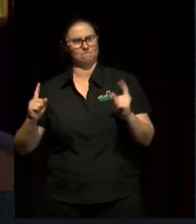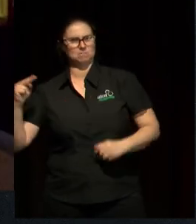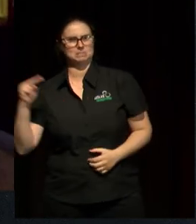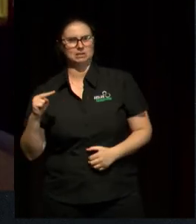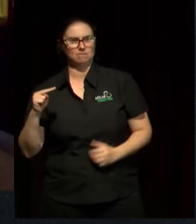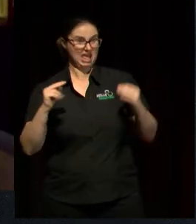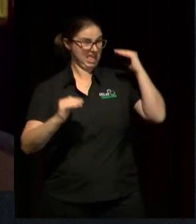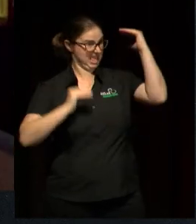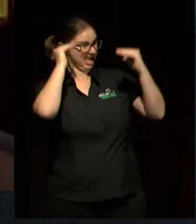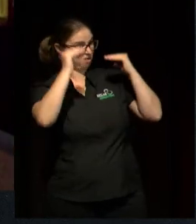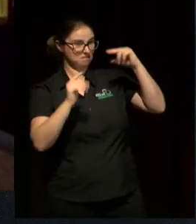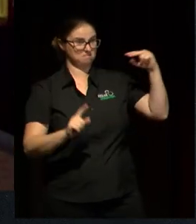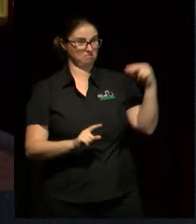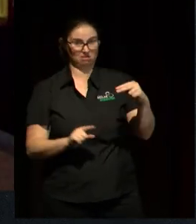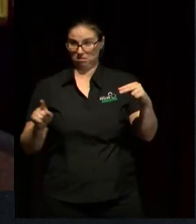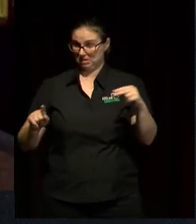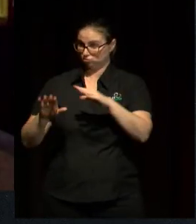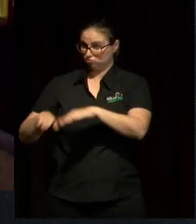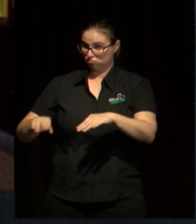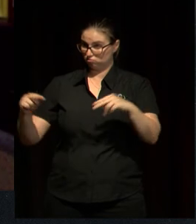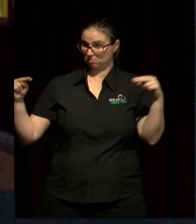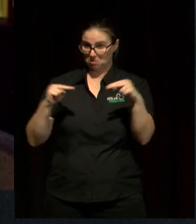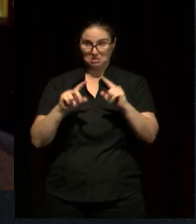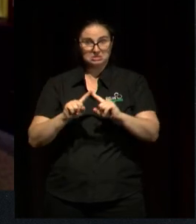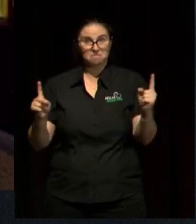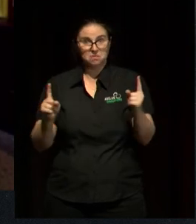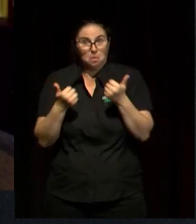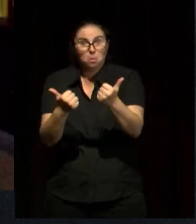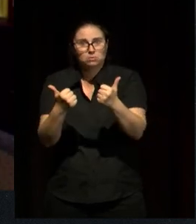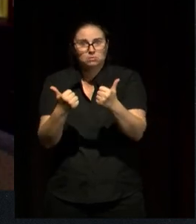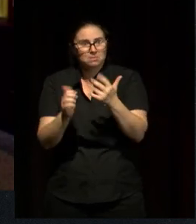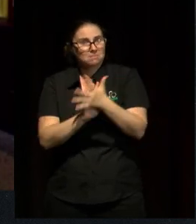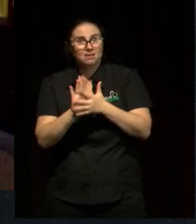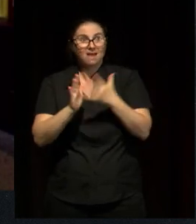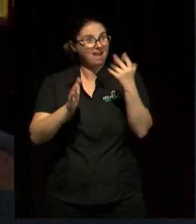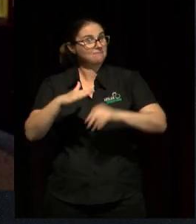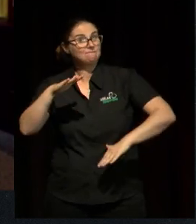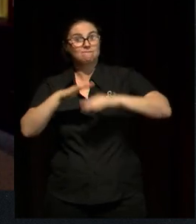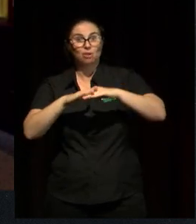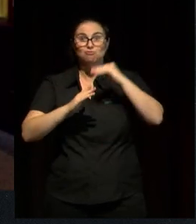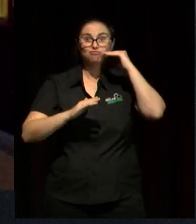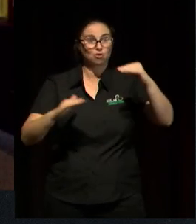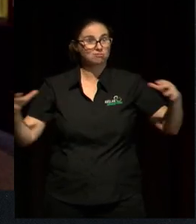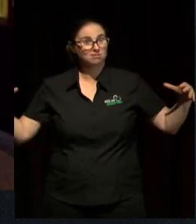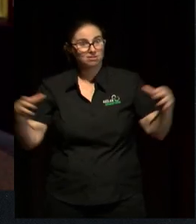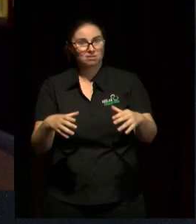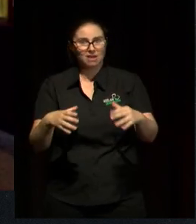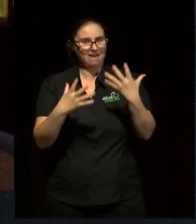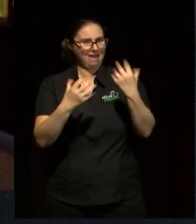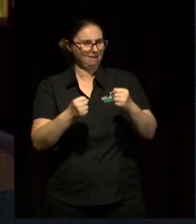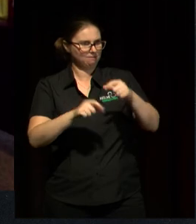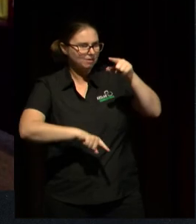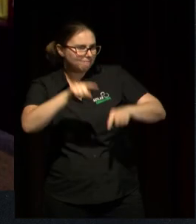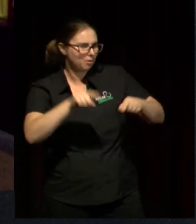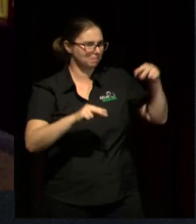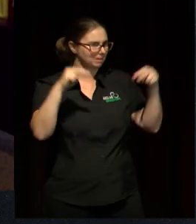it's as simple as that. It's as simple as imagining that if you want to fill a room full of intelligent people with diverse perspectives, why would we not include children? You know,